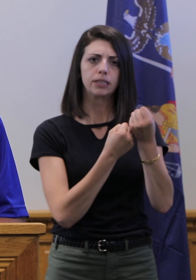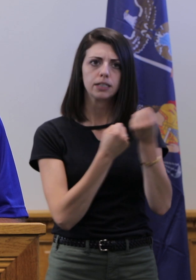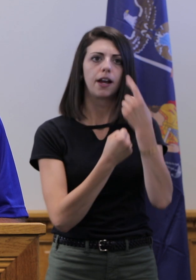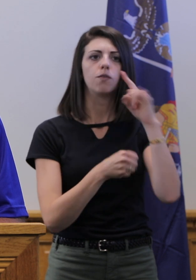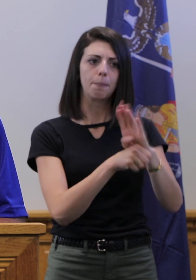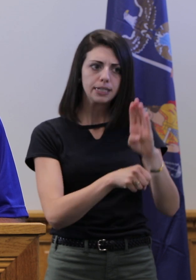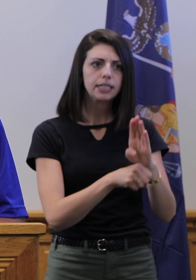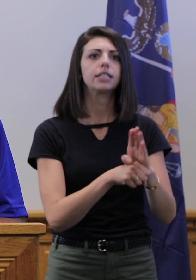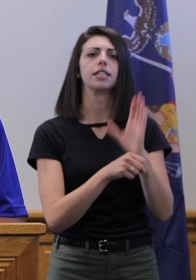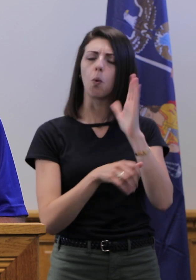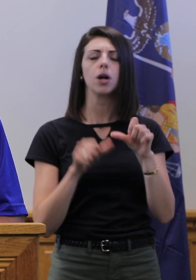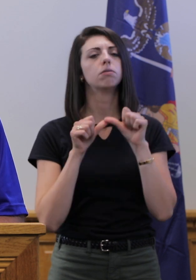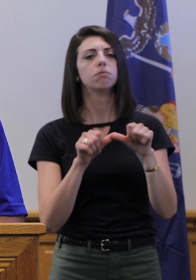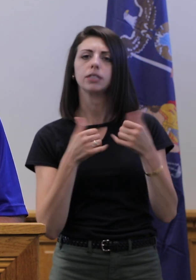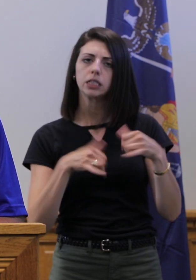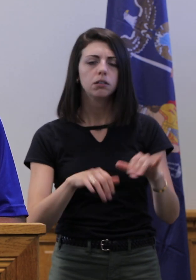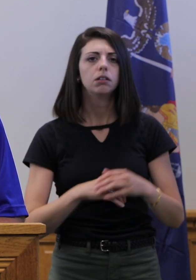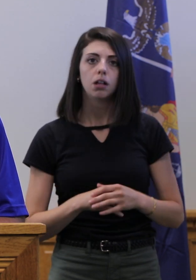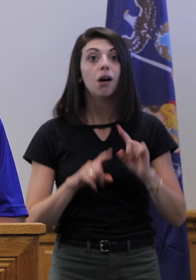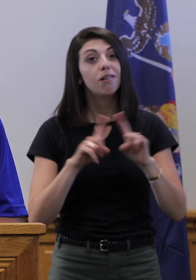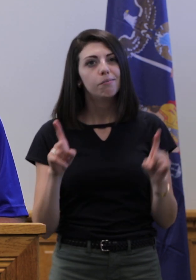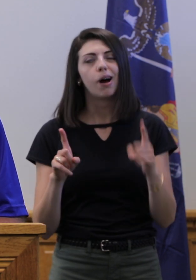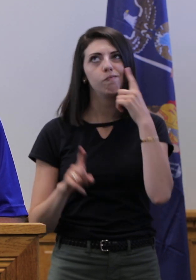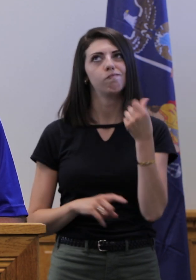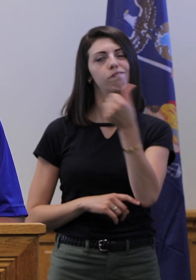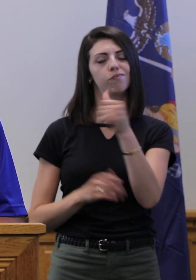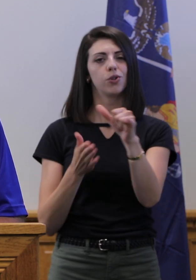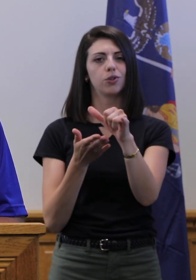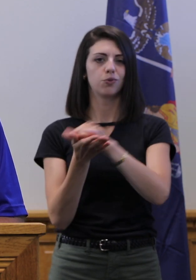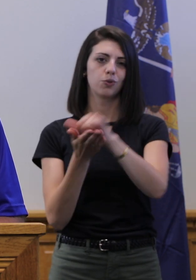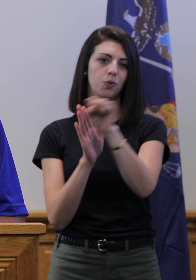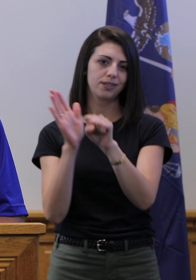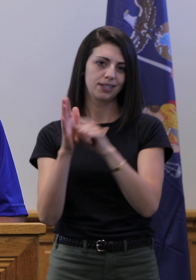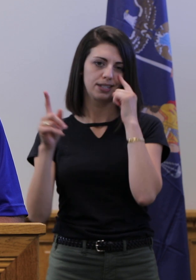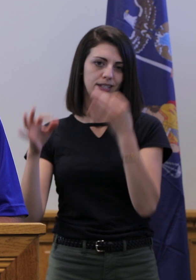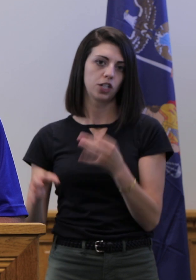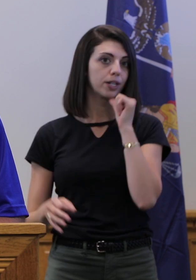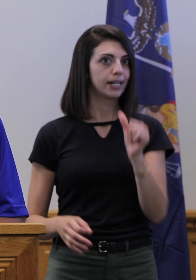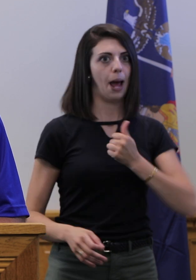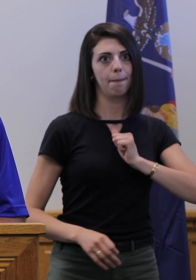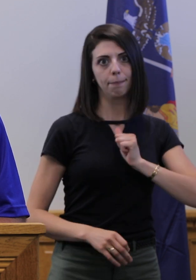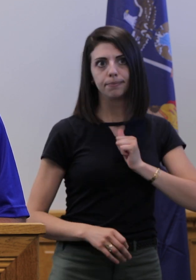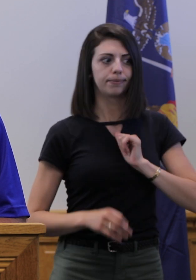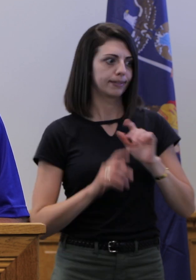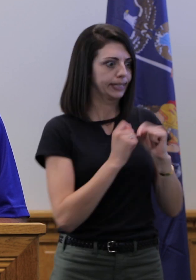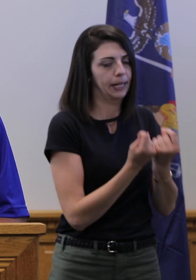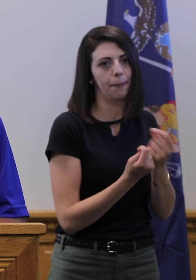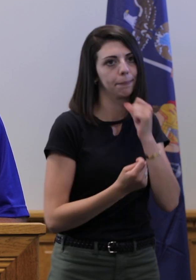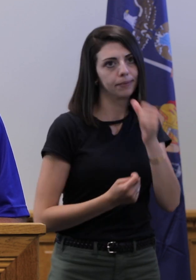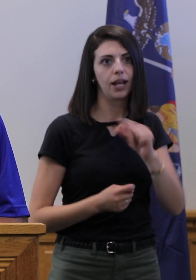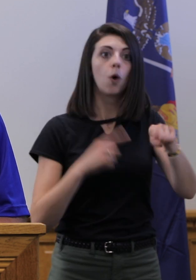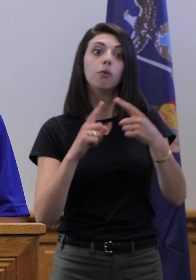and we will continue to do that. But ultimately, it is New York State's decision, not ours, on when all businesses and activities can